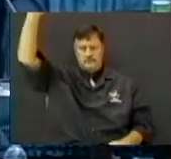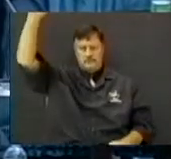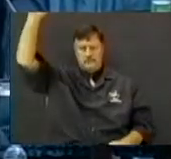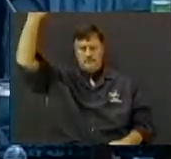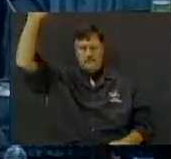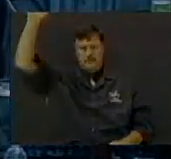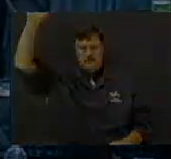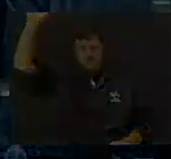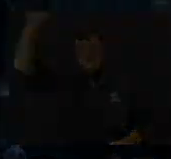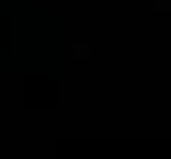if you know that. you next time.